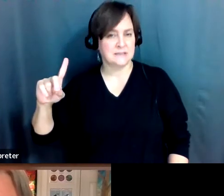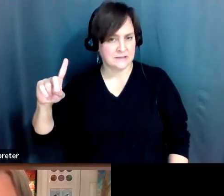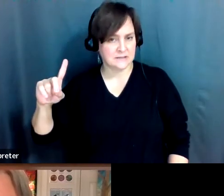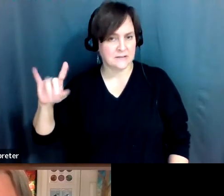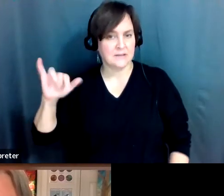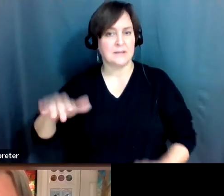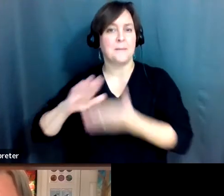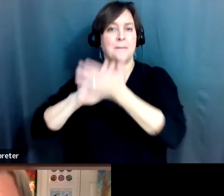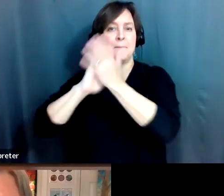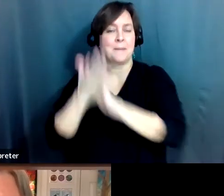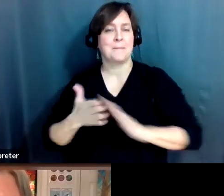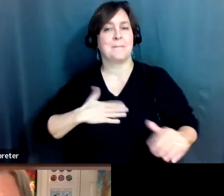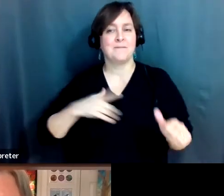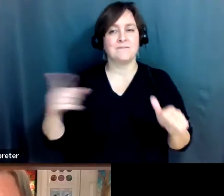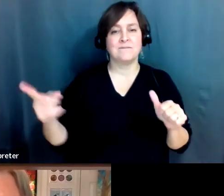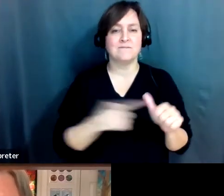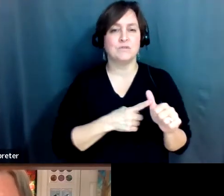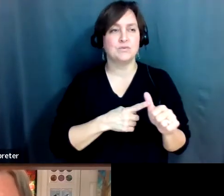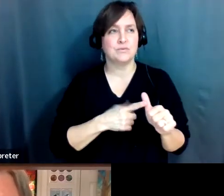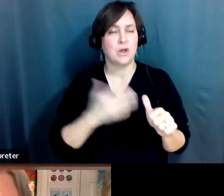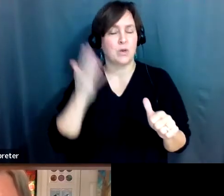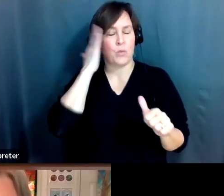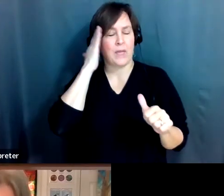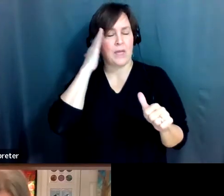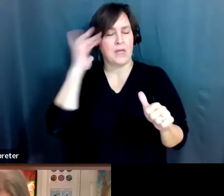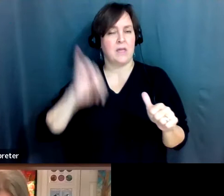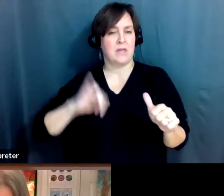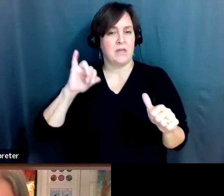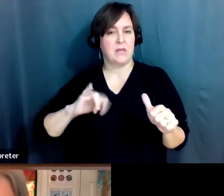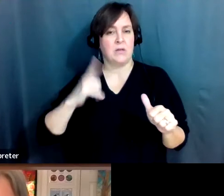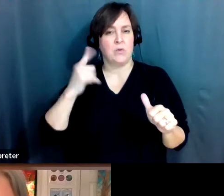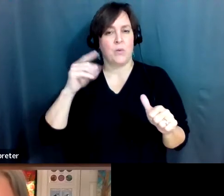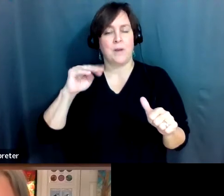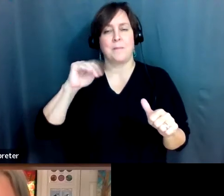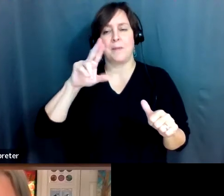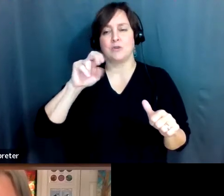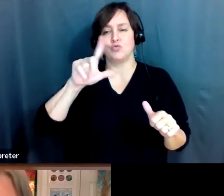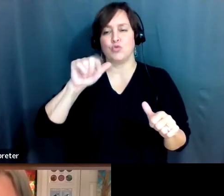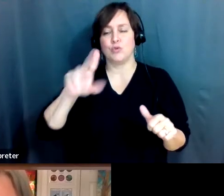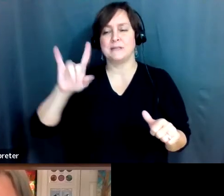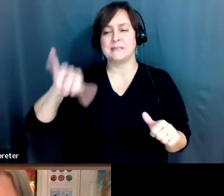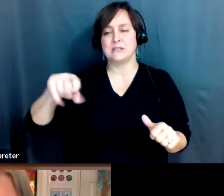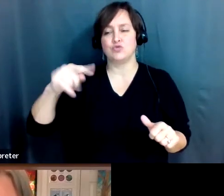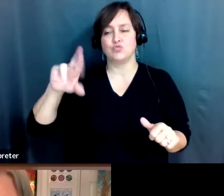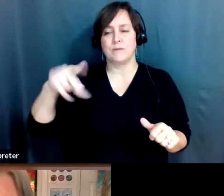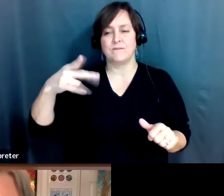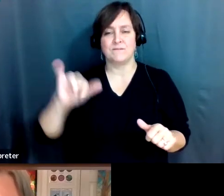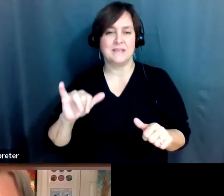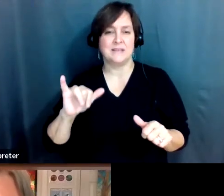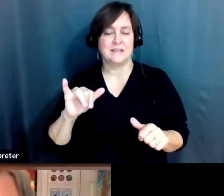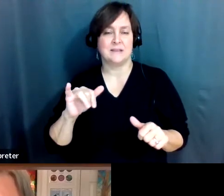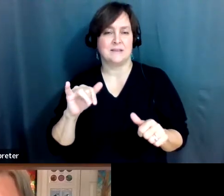my first awareness of what muscular dystrophy was. So I was